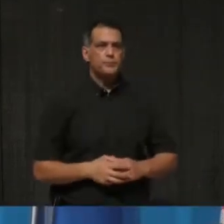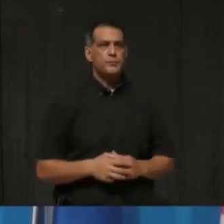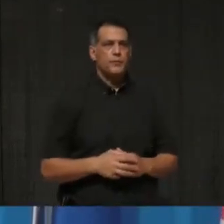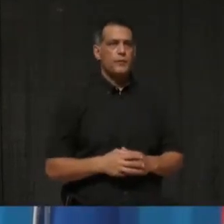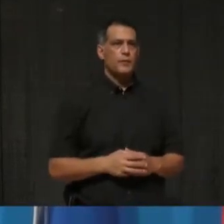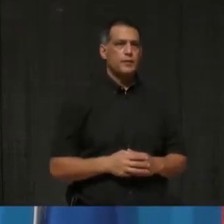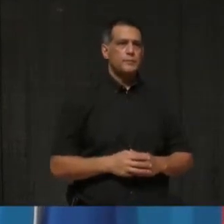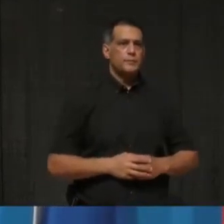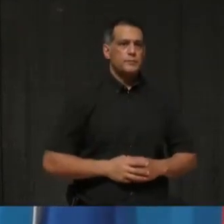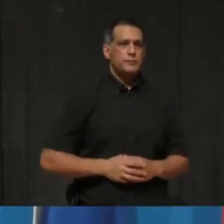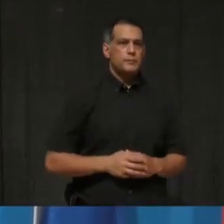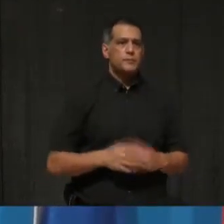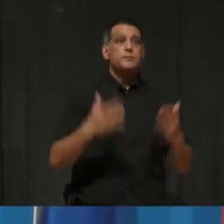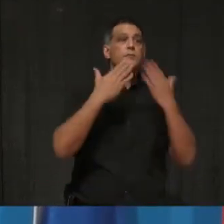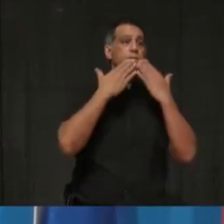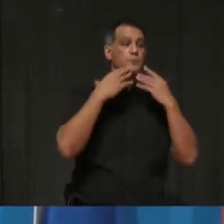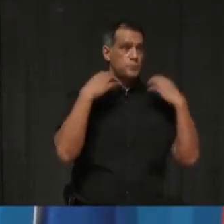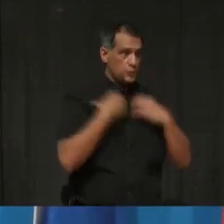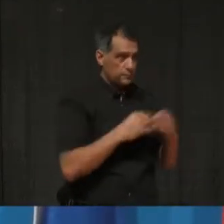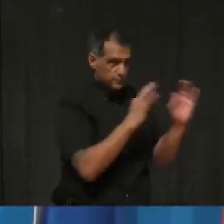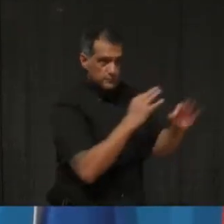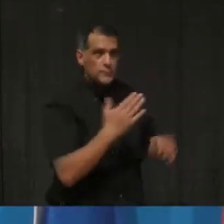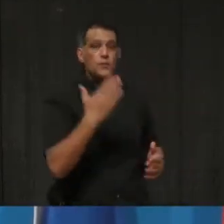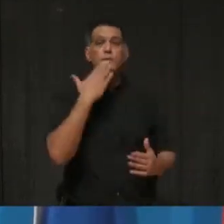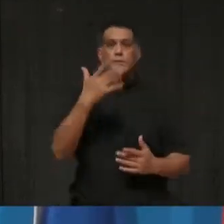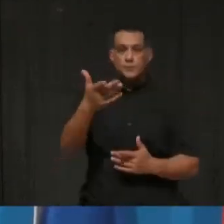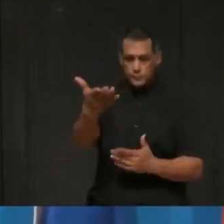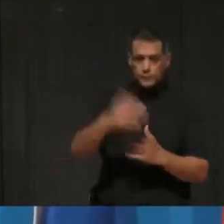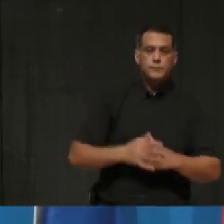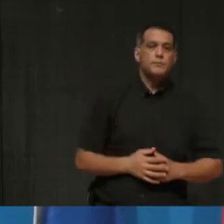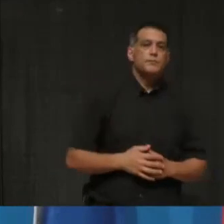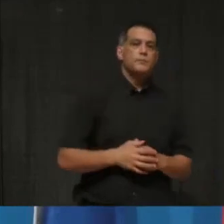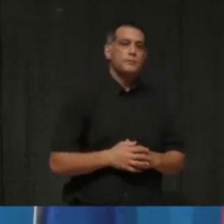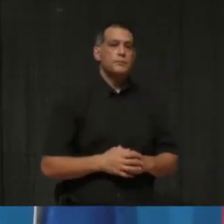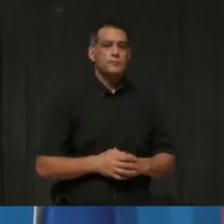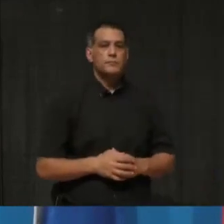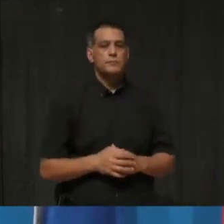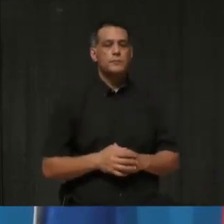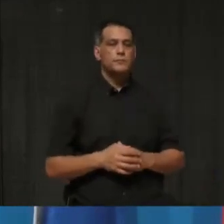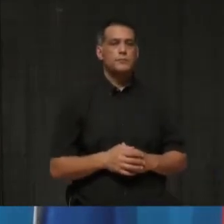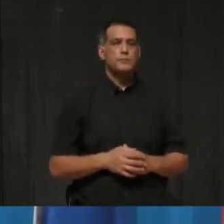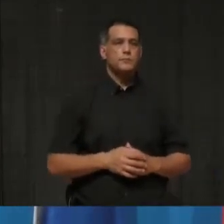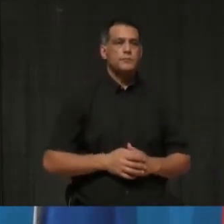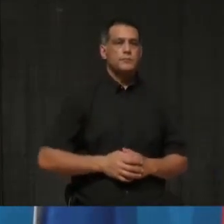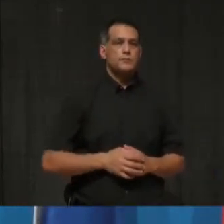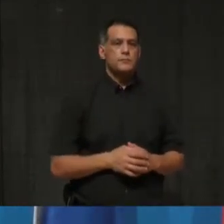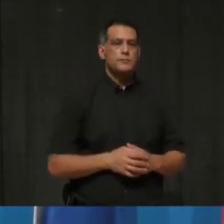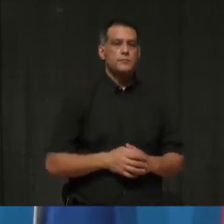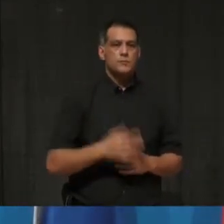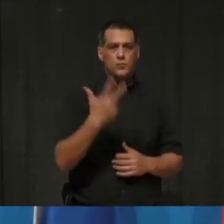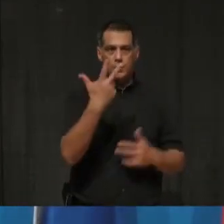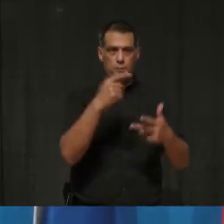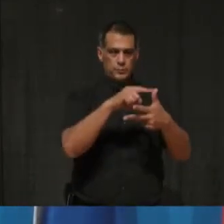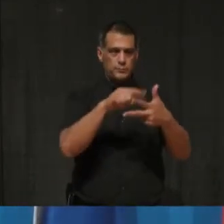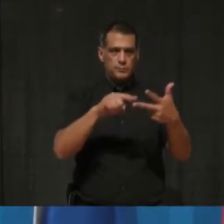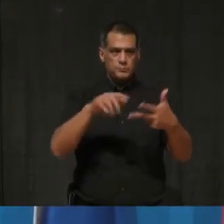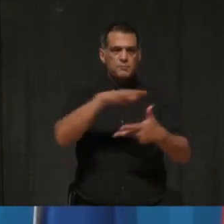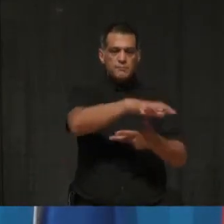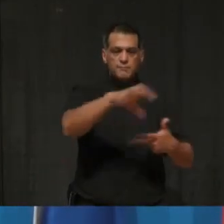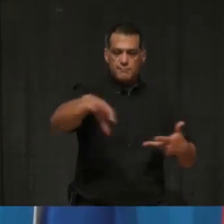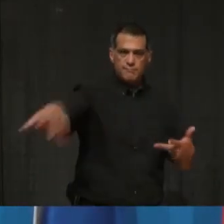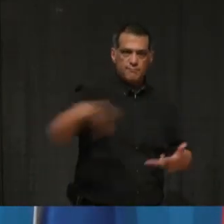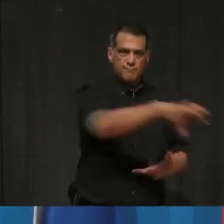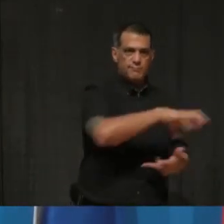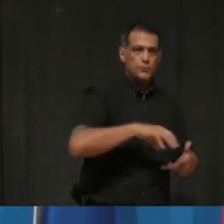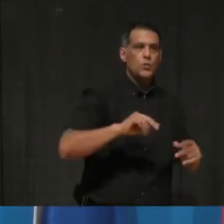Yes, thank you, Madam Mayor. And thanks, uh, Khaled for the question. Yeah, so there's, uh, three facilities that, uh, serve, uh, Northeast